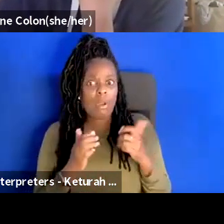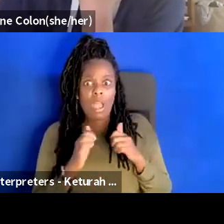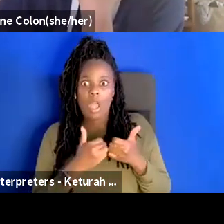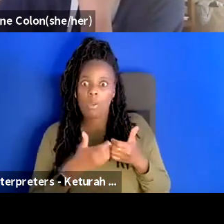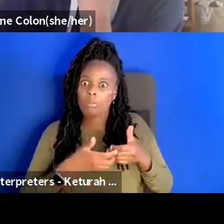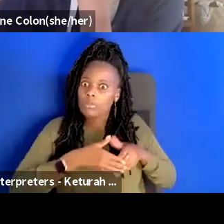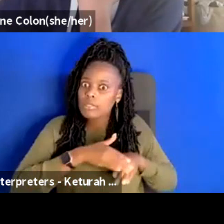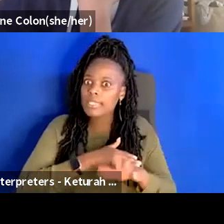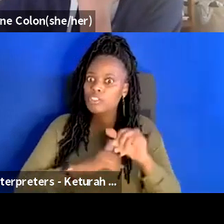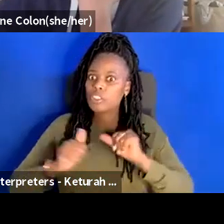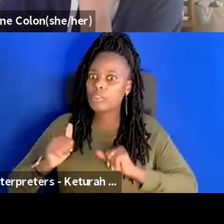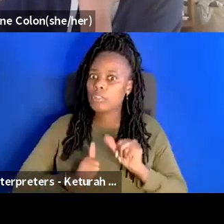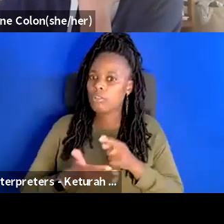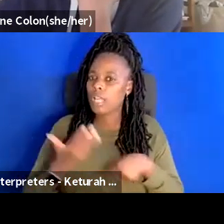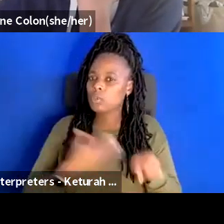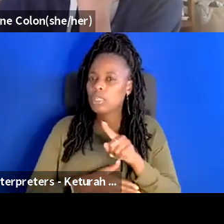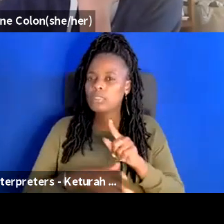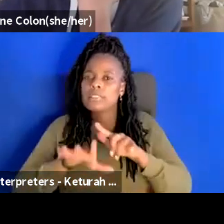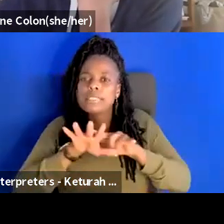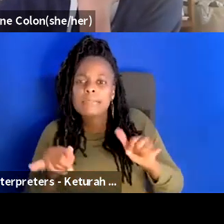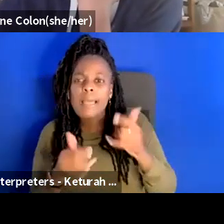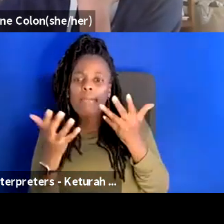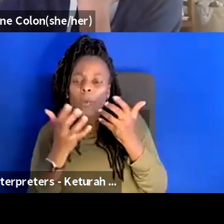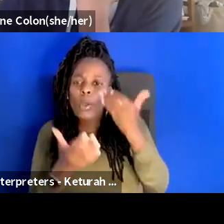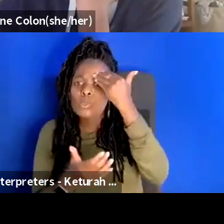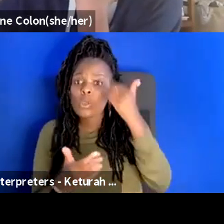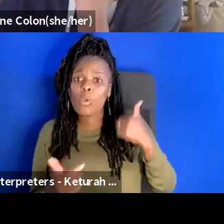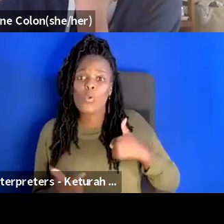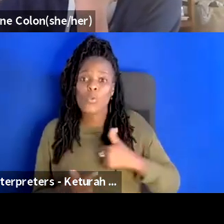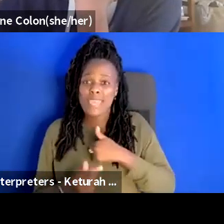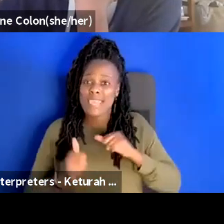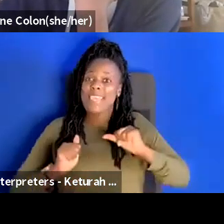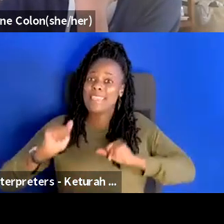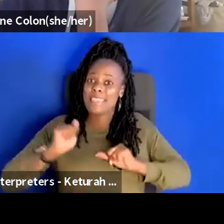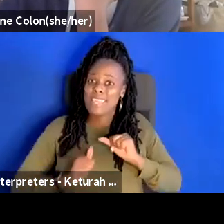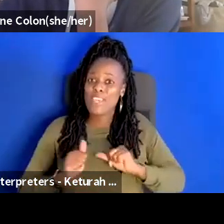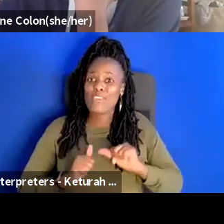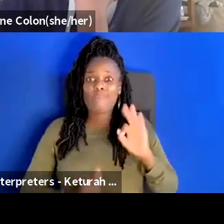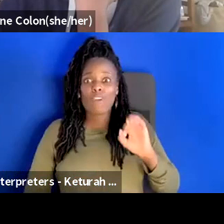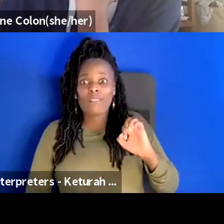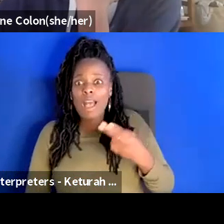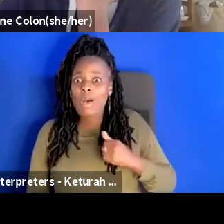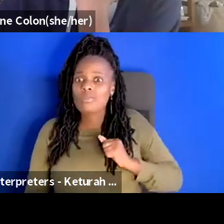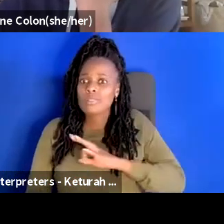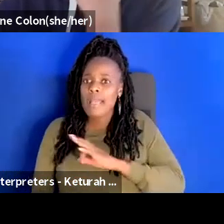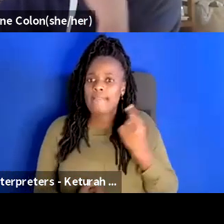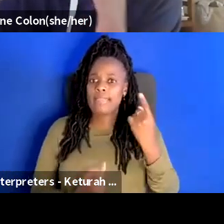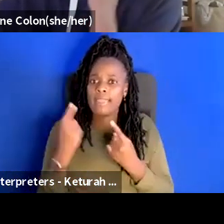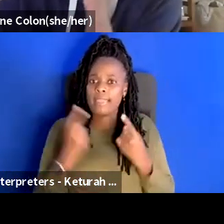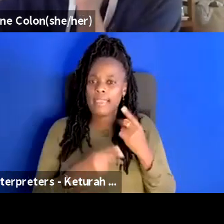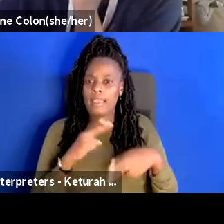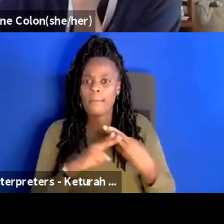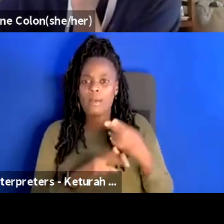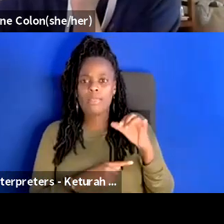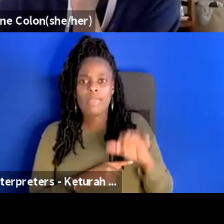space next week they want to know that we're thinking about it um so i really love the idea of like really clearly communicating what we're going to